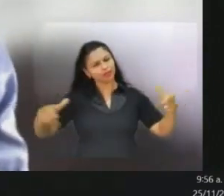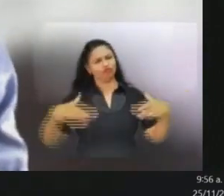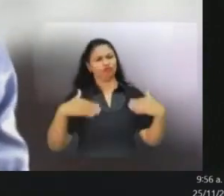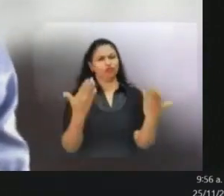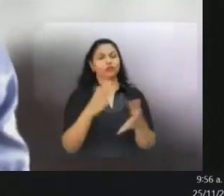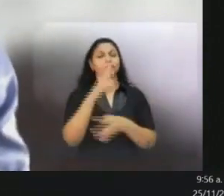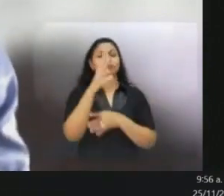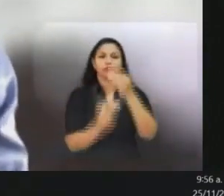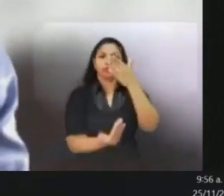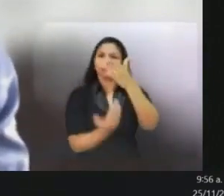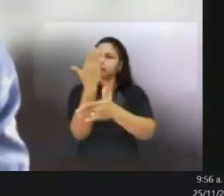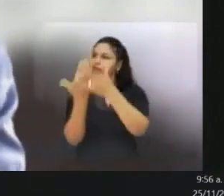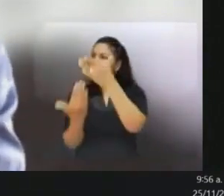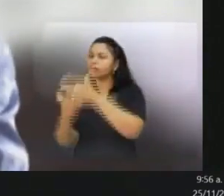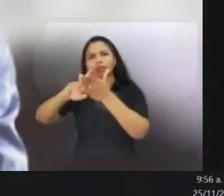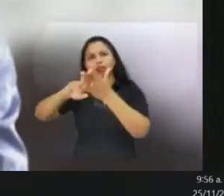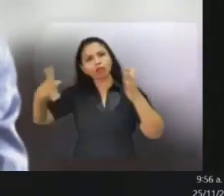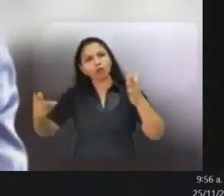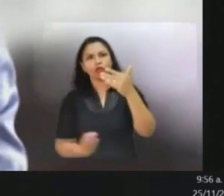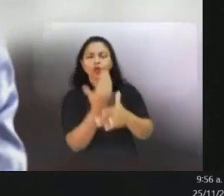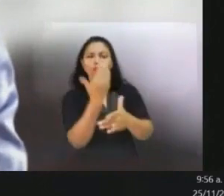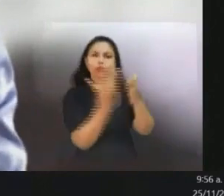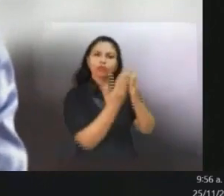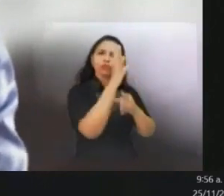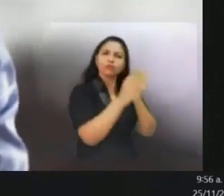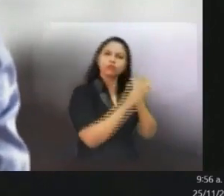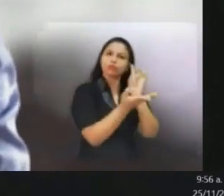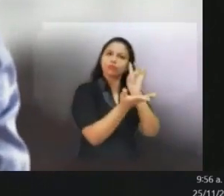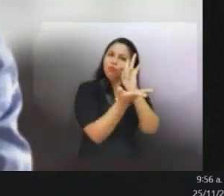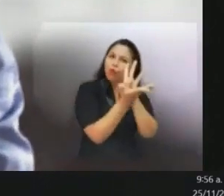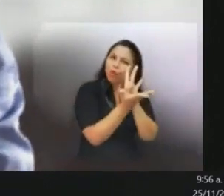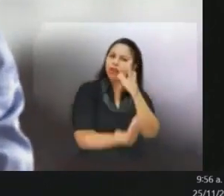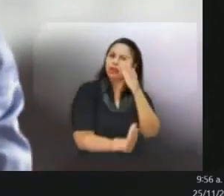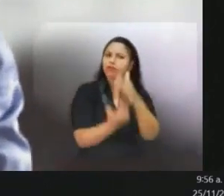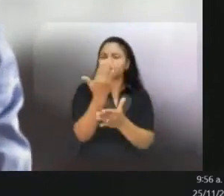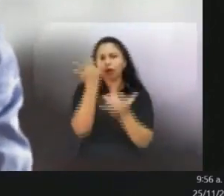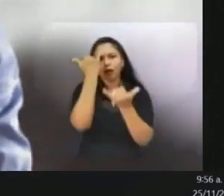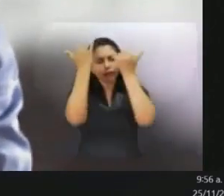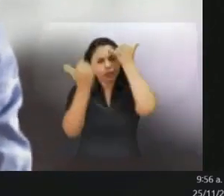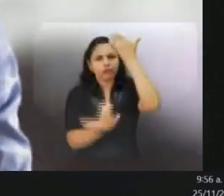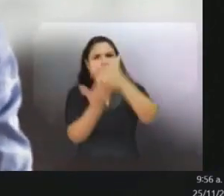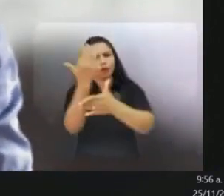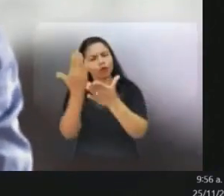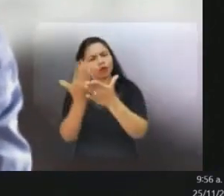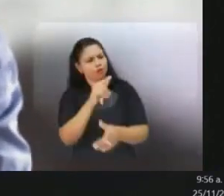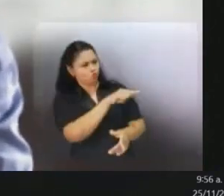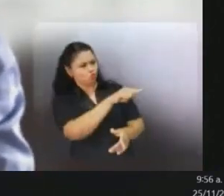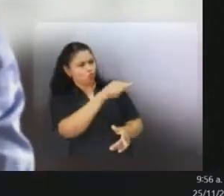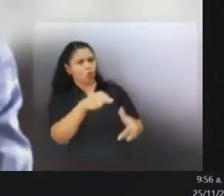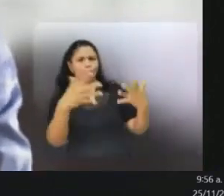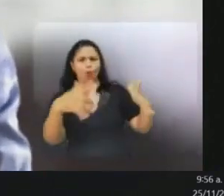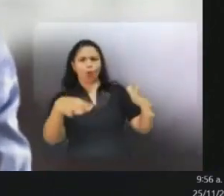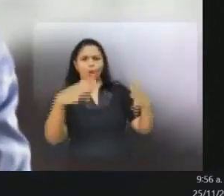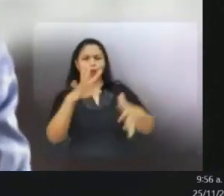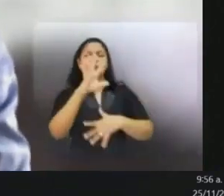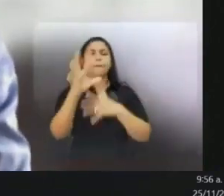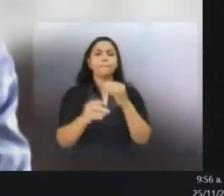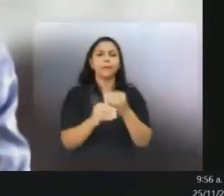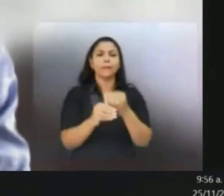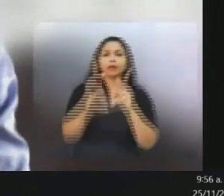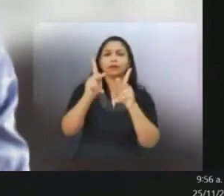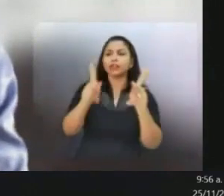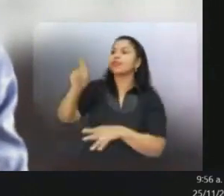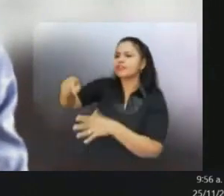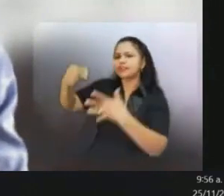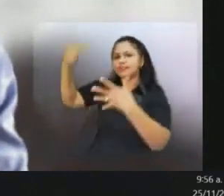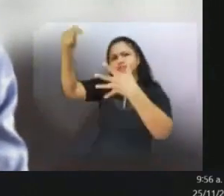are a lot of new alternative technologies, spectrum management and also demand that are very special.